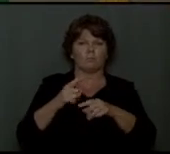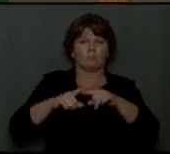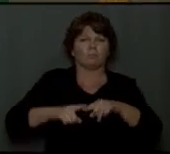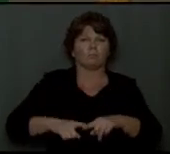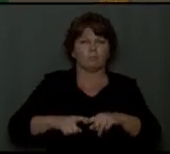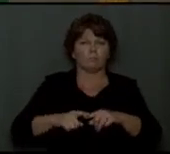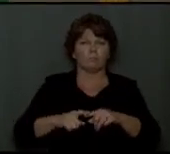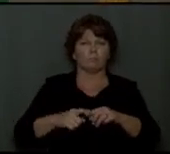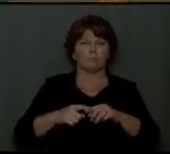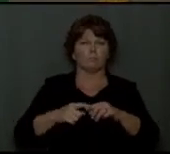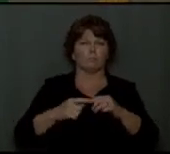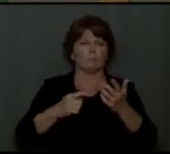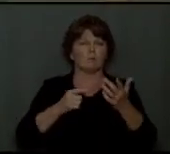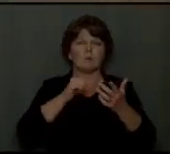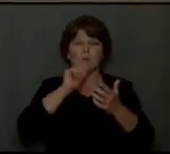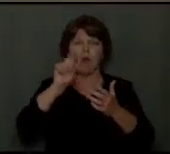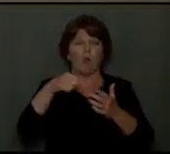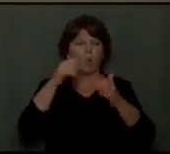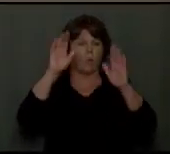but every day.